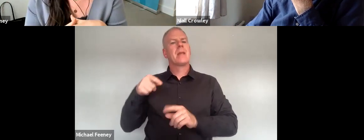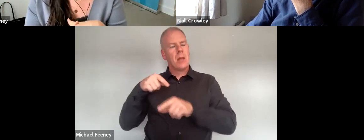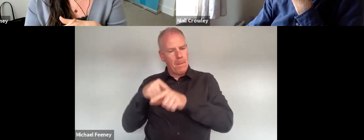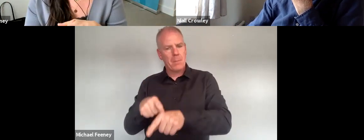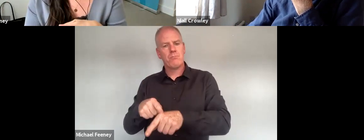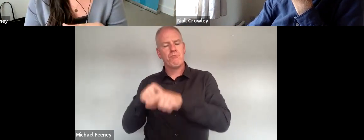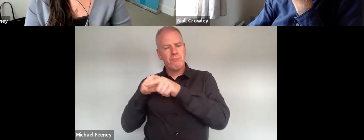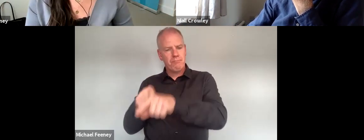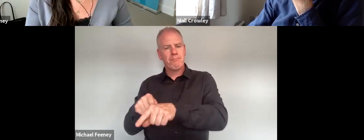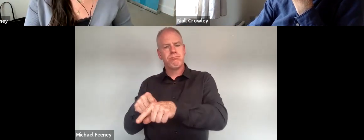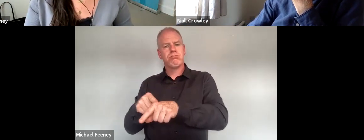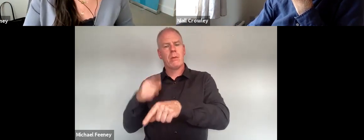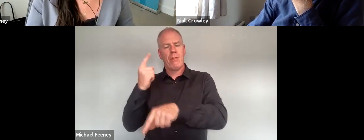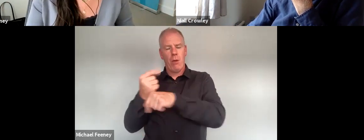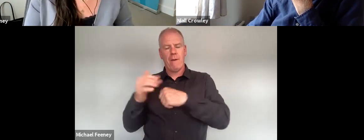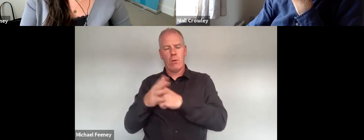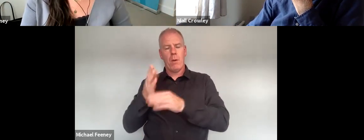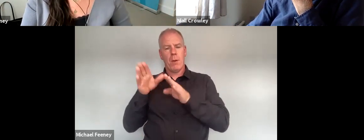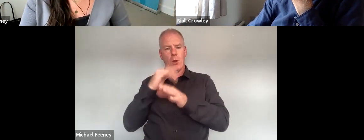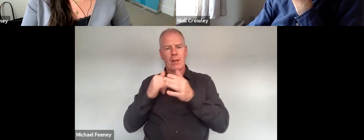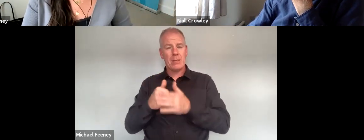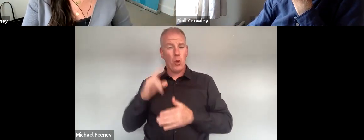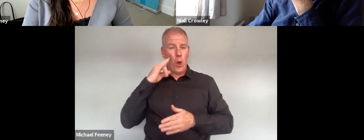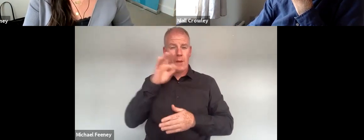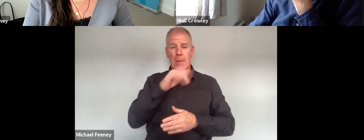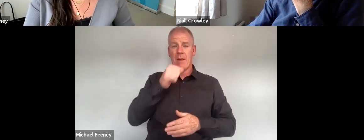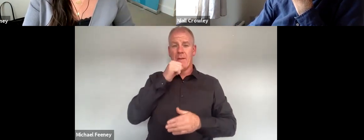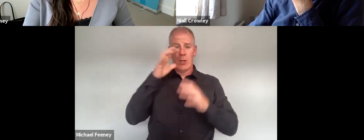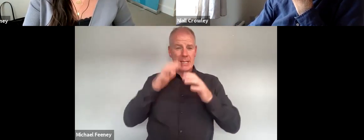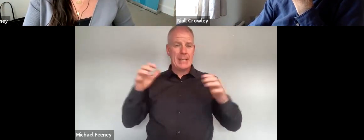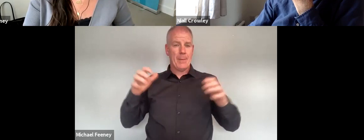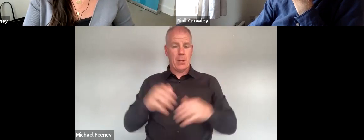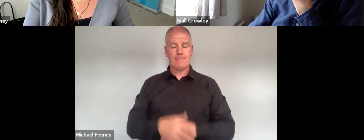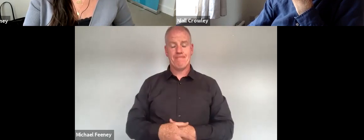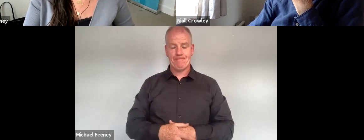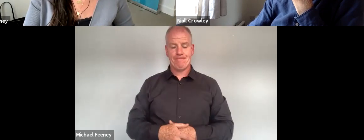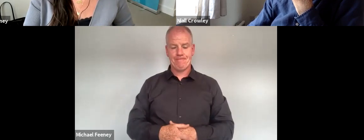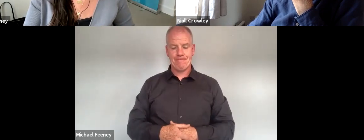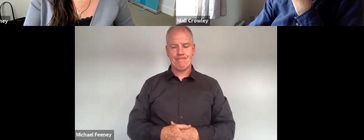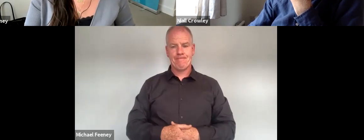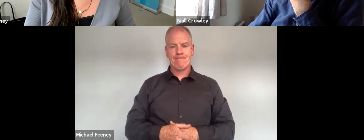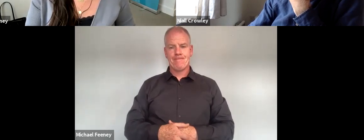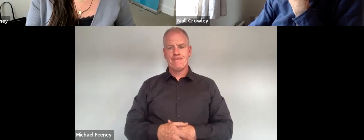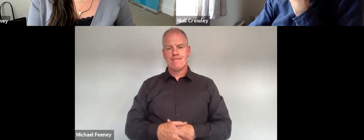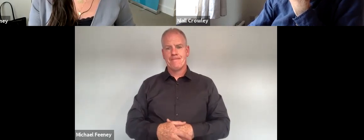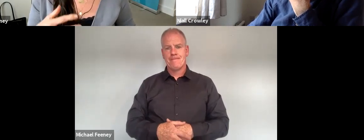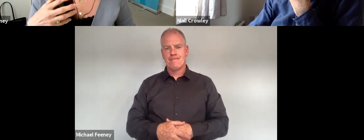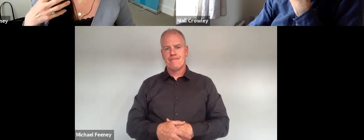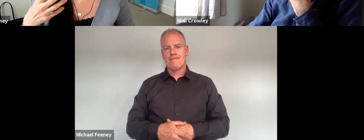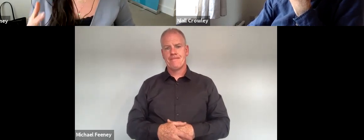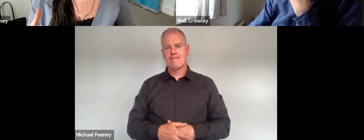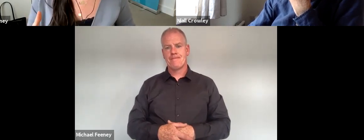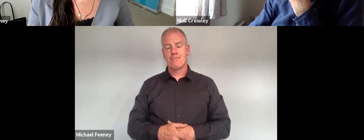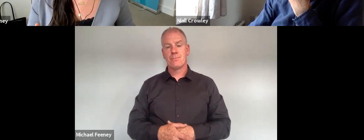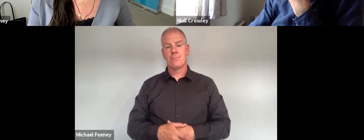this sentiment echoed in the first seminar of this series I thought quite clearly the